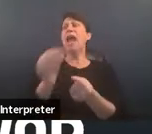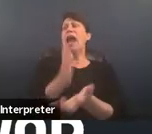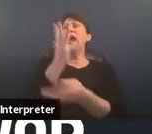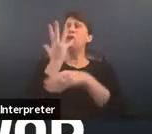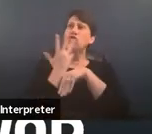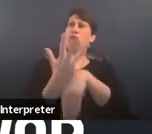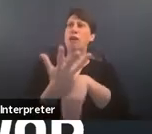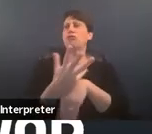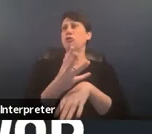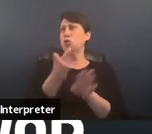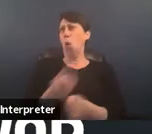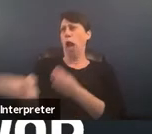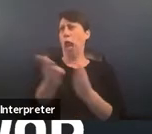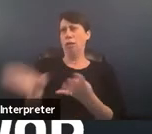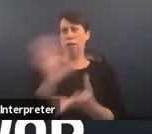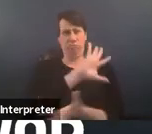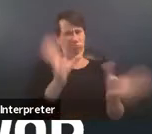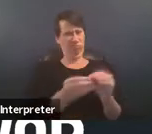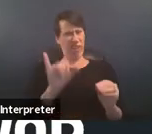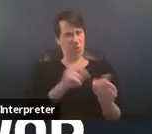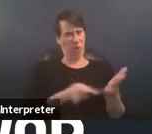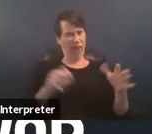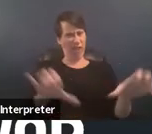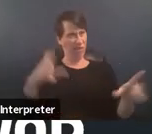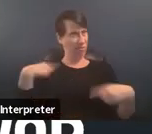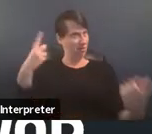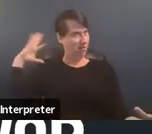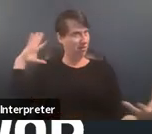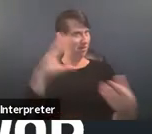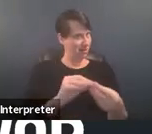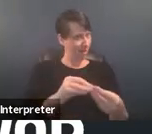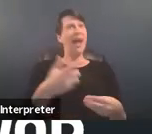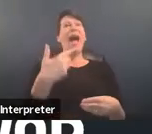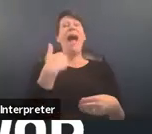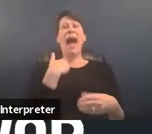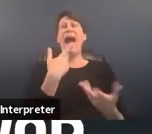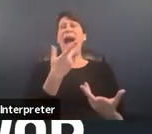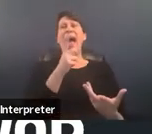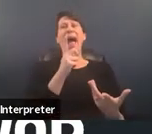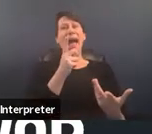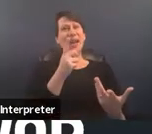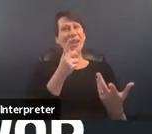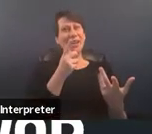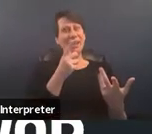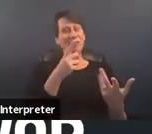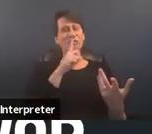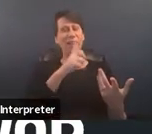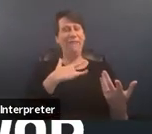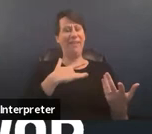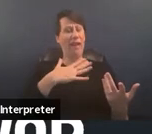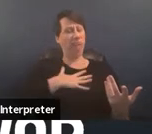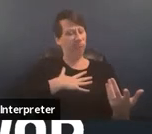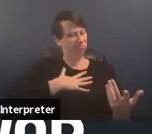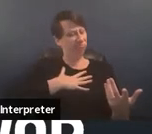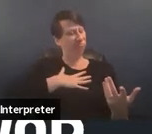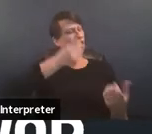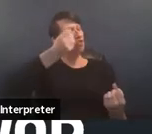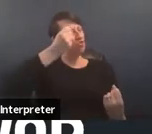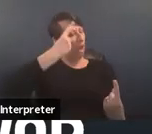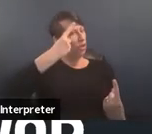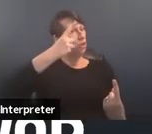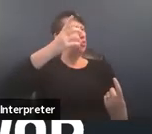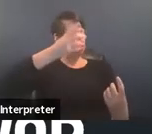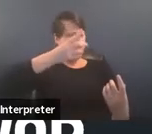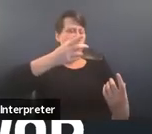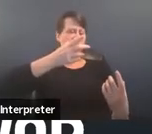organizing um and so i you know i i'm extending deep empathy and gratitude for the work that you all are